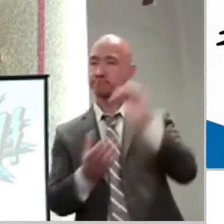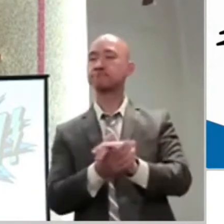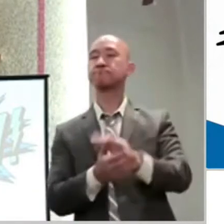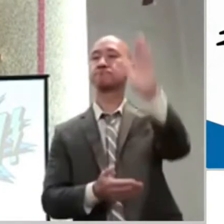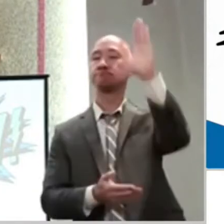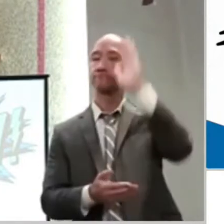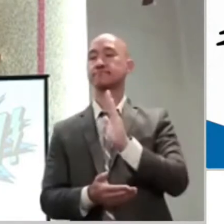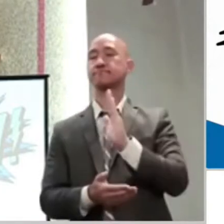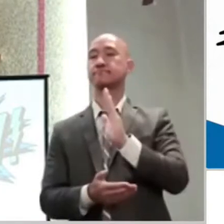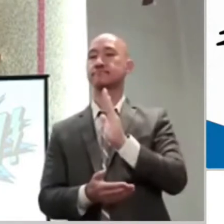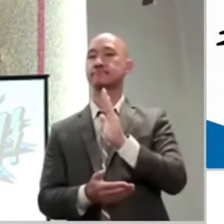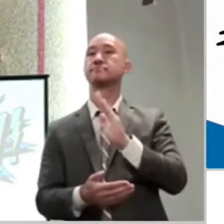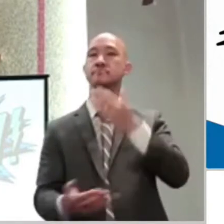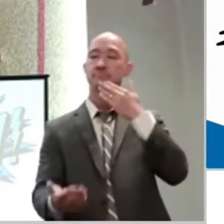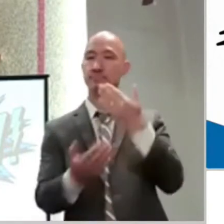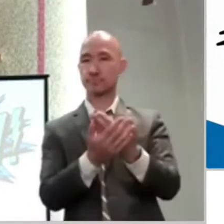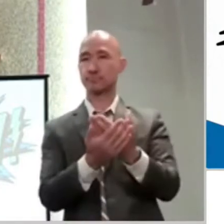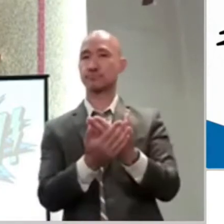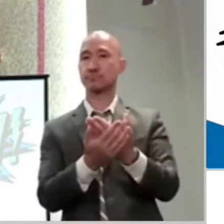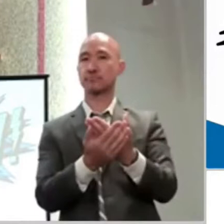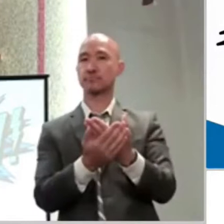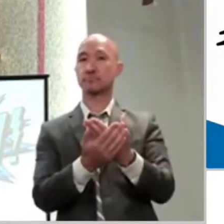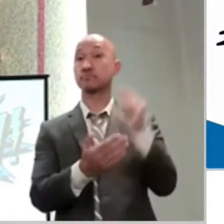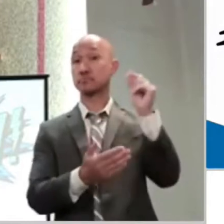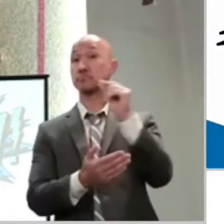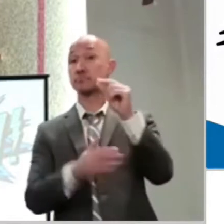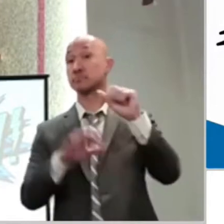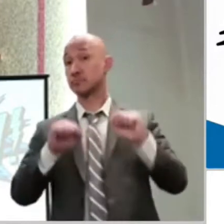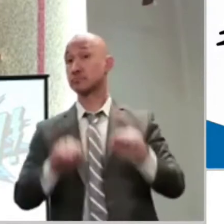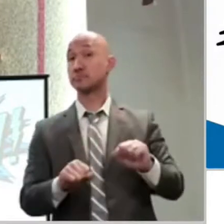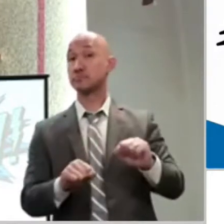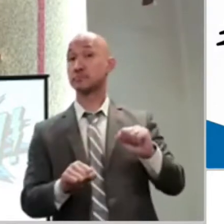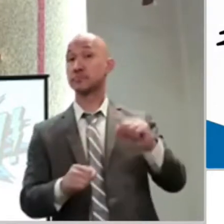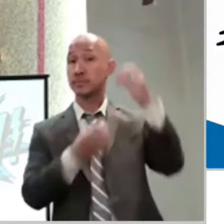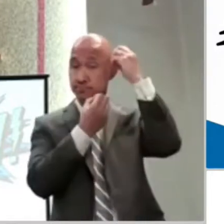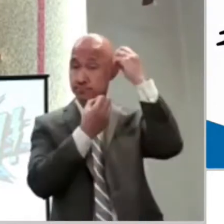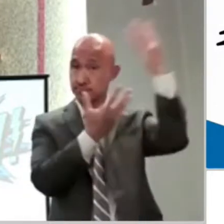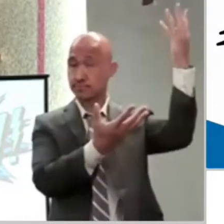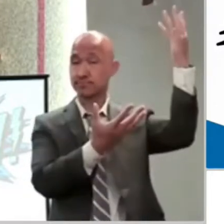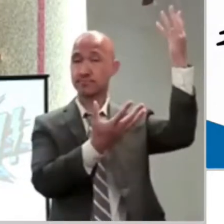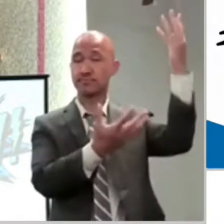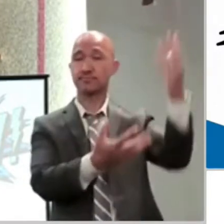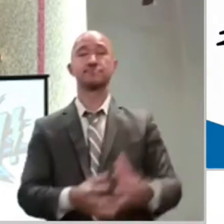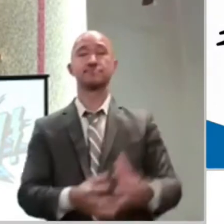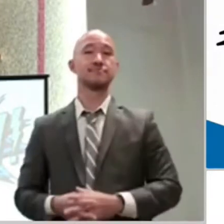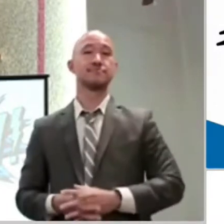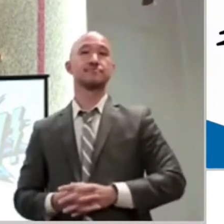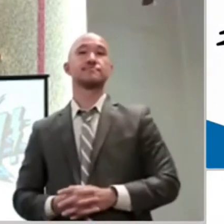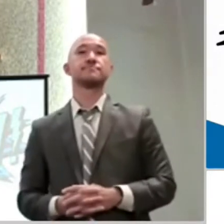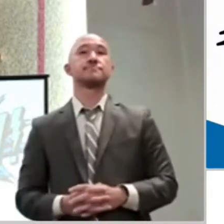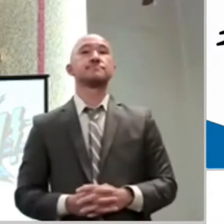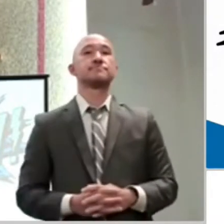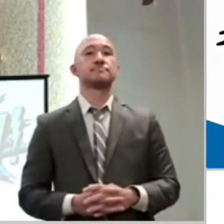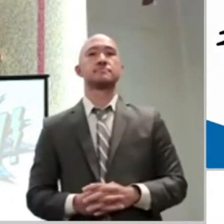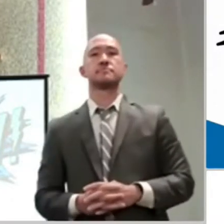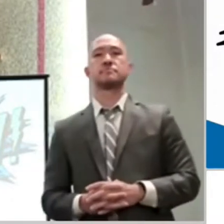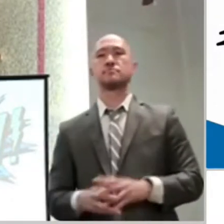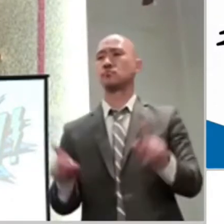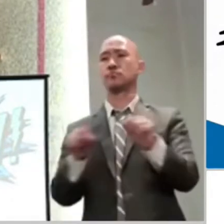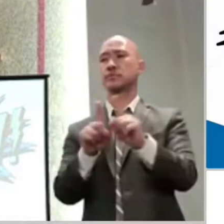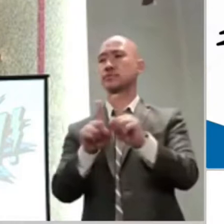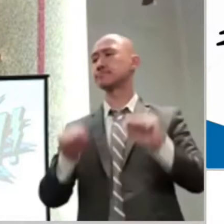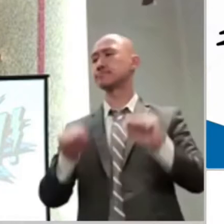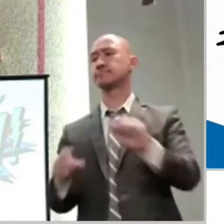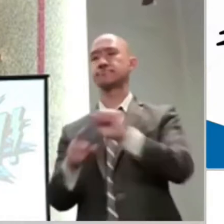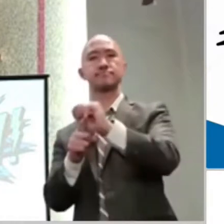toward you. And that is faith, and that's why you are able to obey them. This is not just applicable in our relationship with